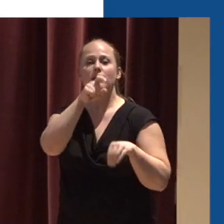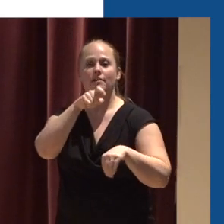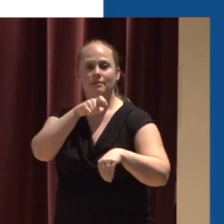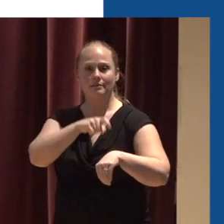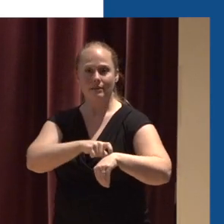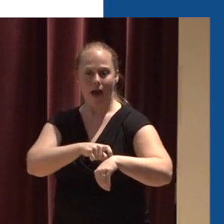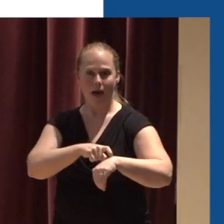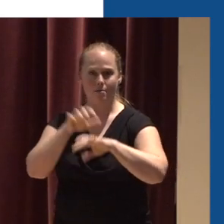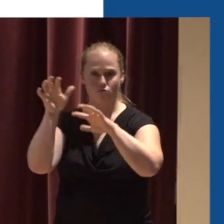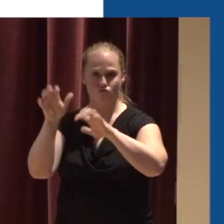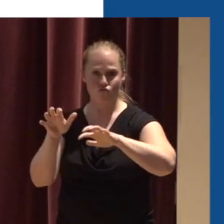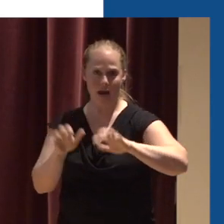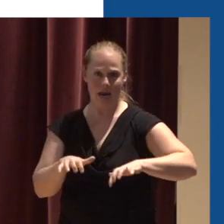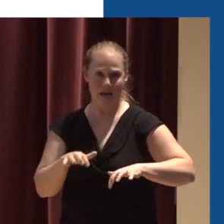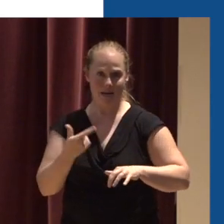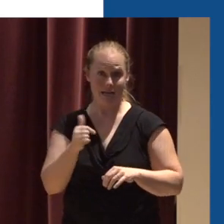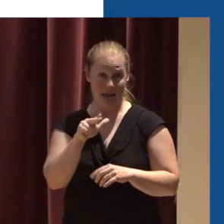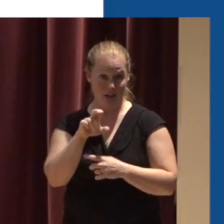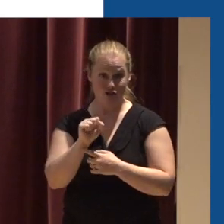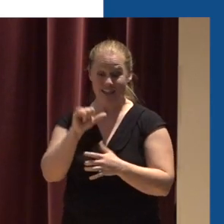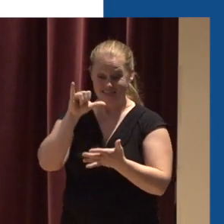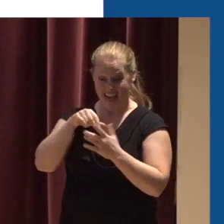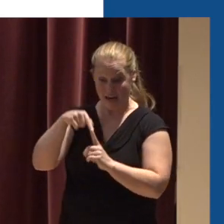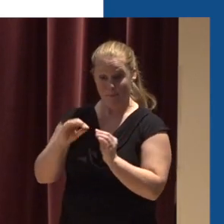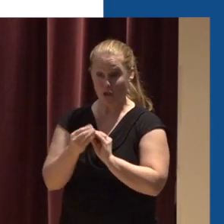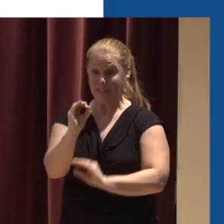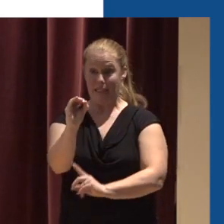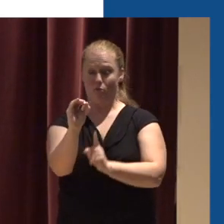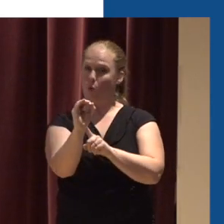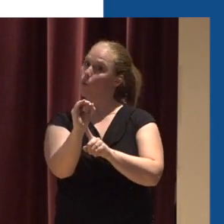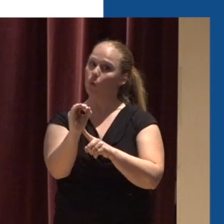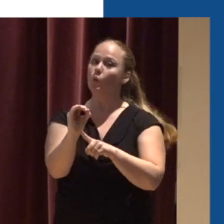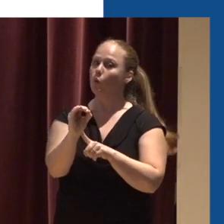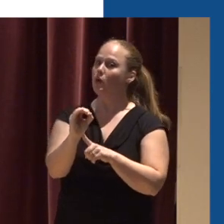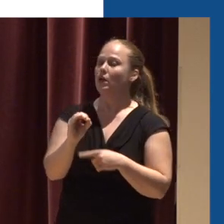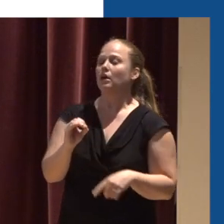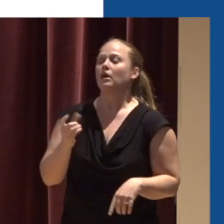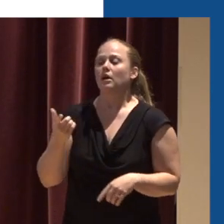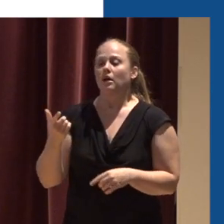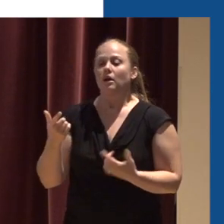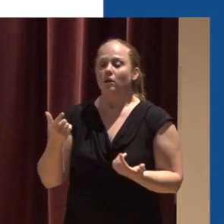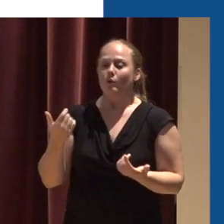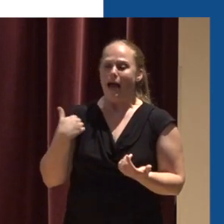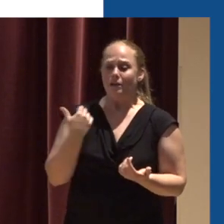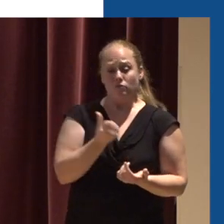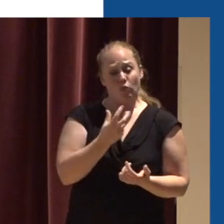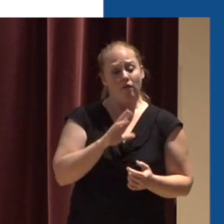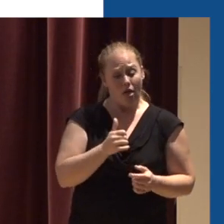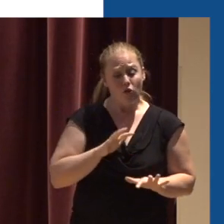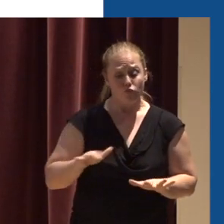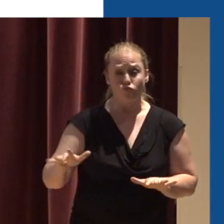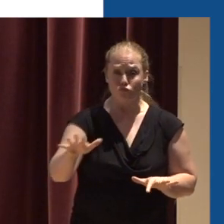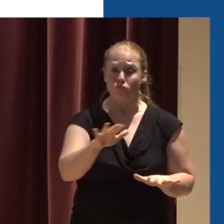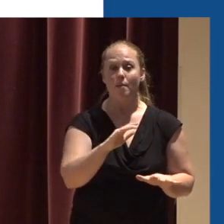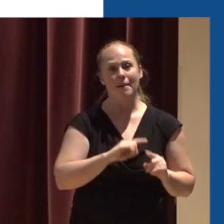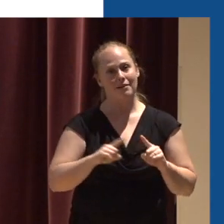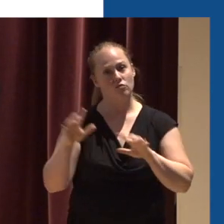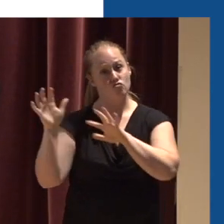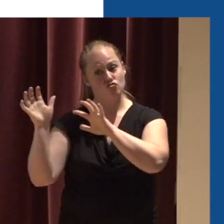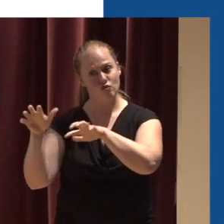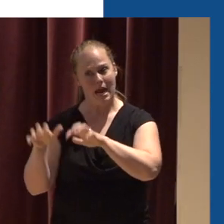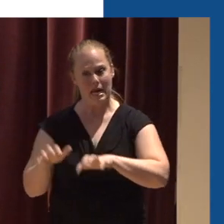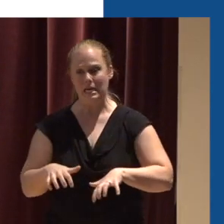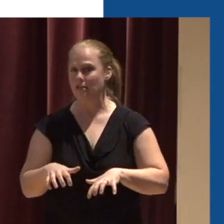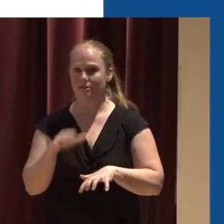gauges Now that's kind of the number that we really want to focus on here While we did have a pretty good stream gauge network We were pretty lacking in the rain gauge